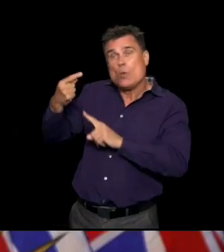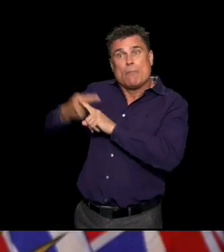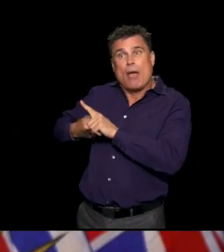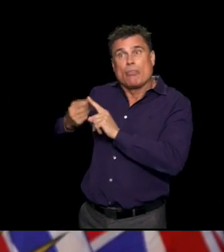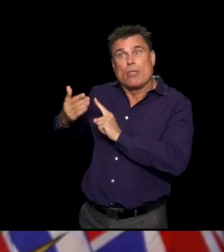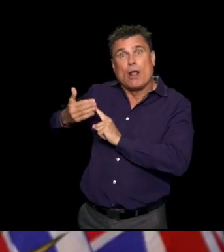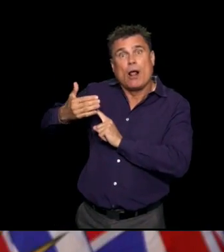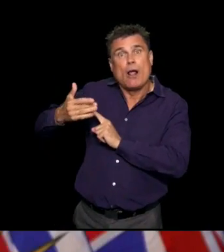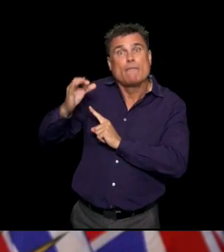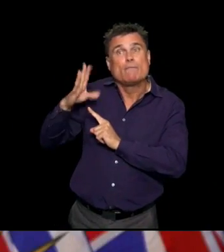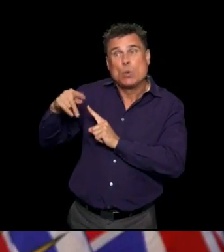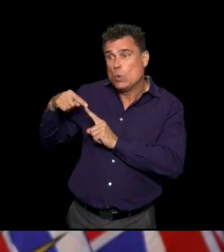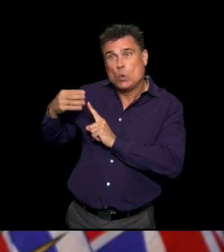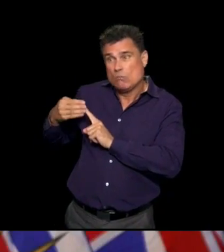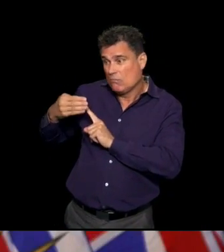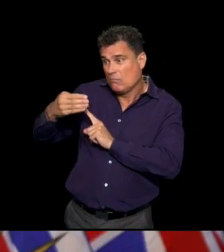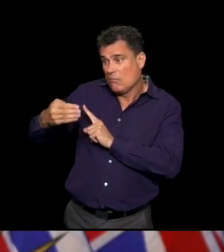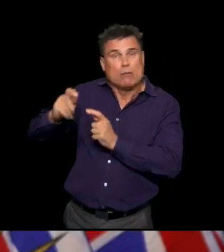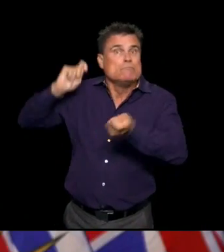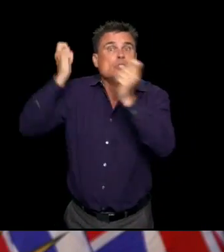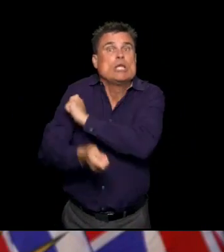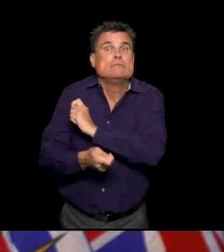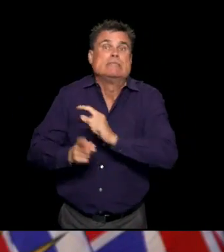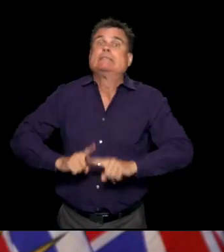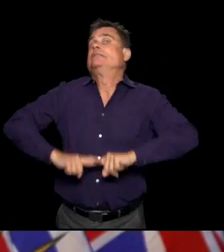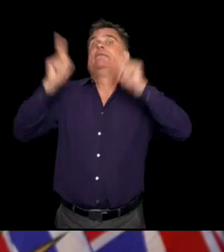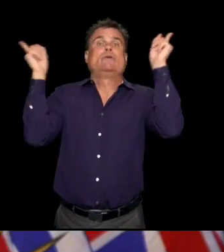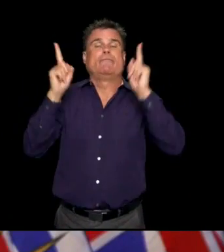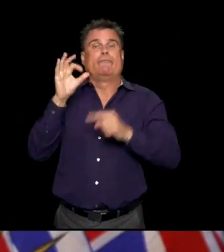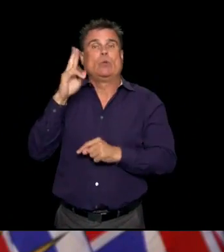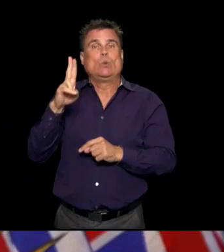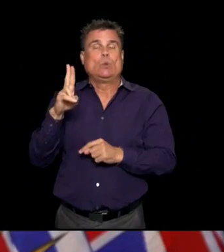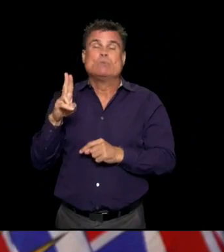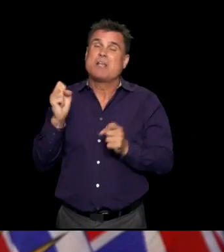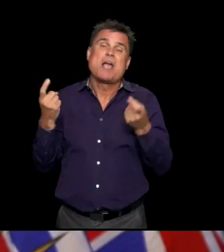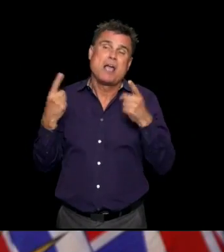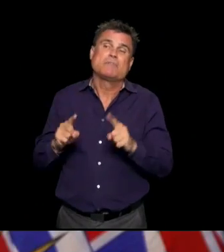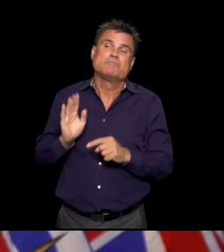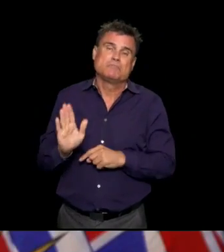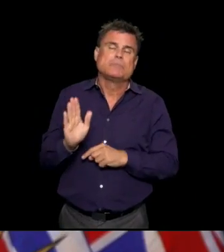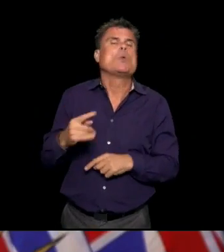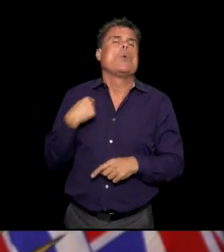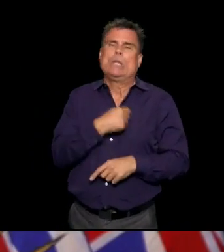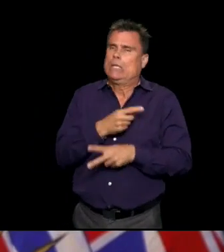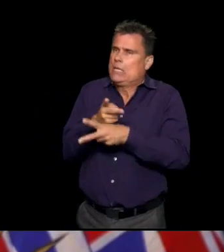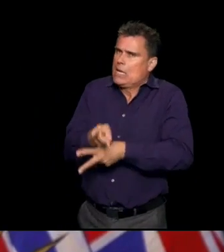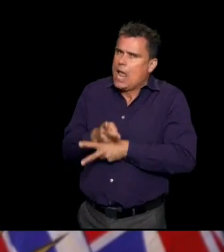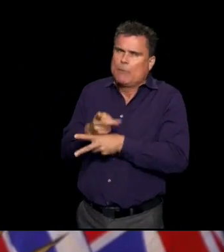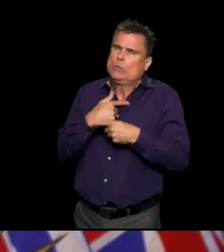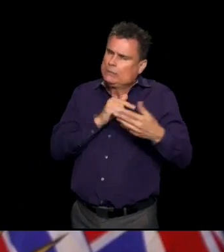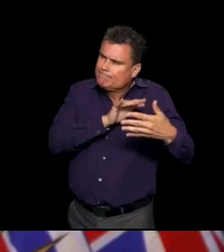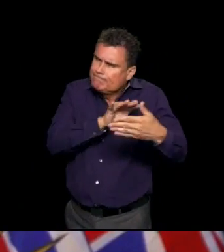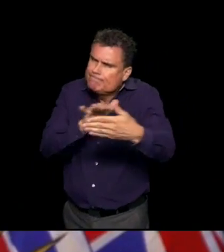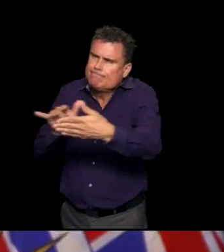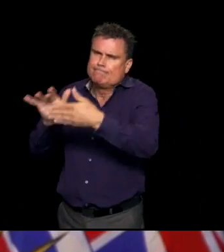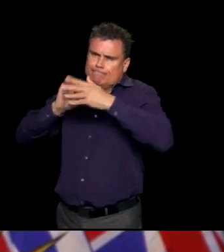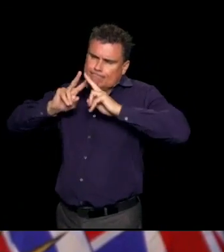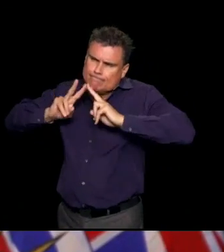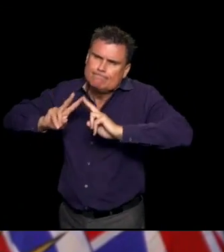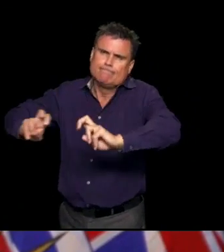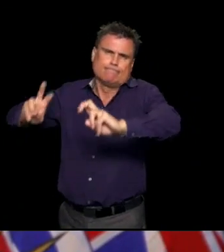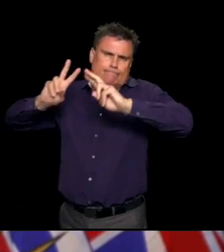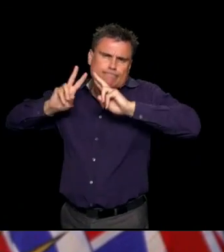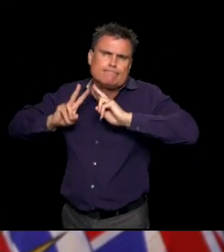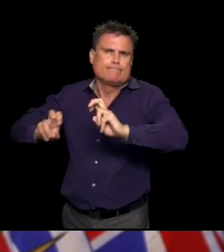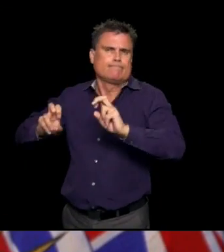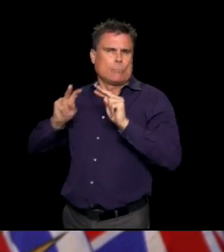even within a few months. And that means that your immunity may not be as well. So there's, following those studies quite closely